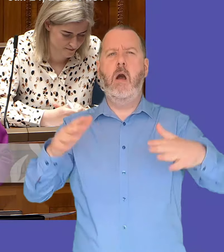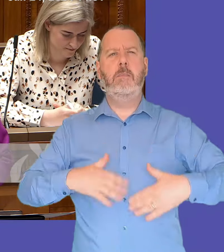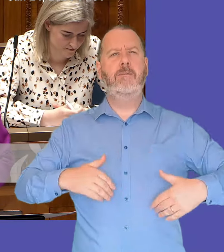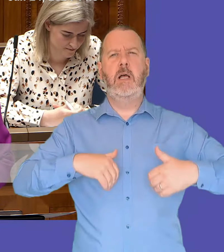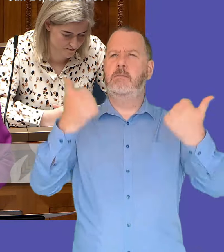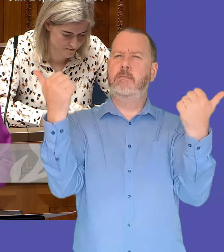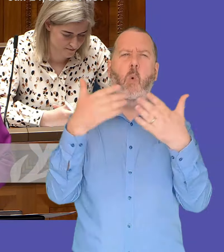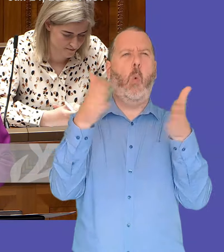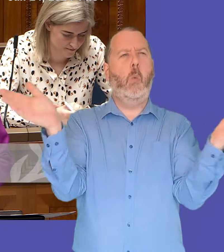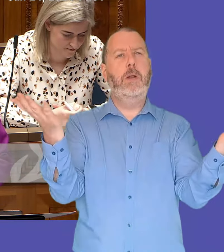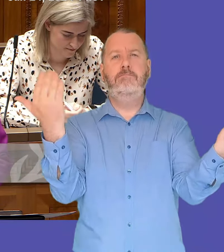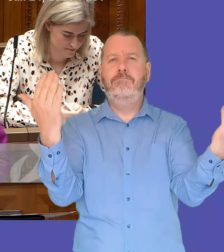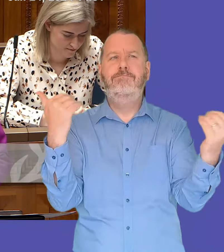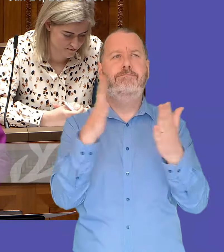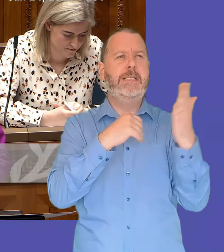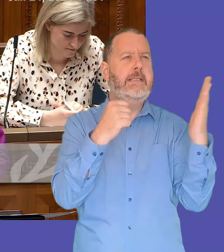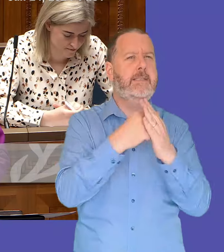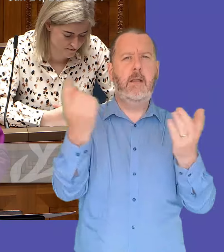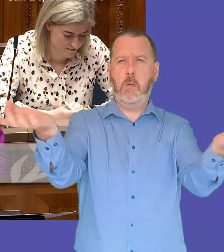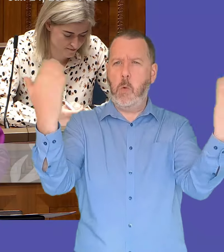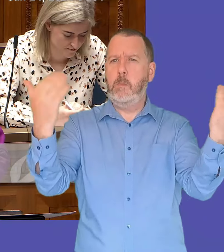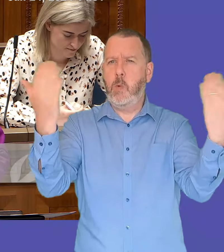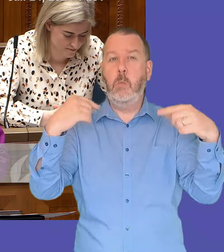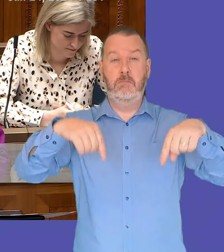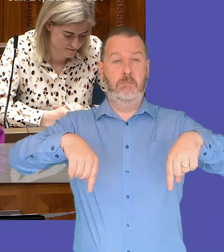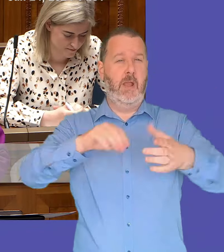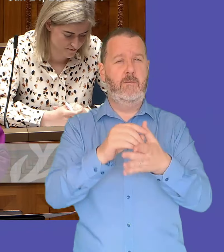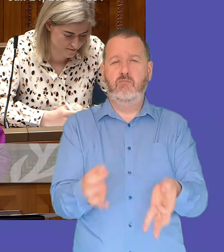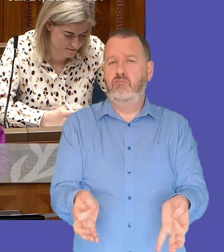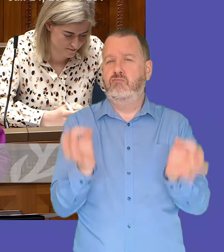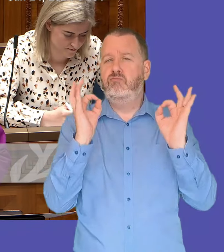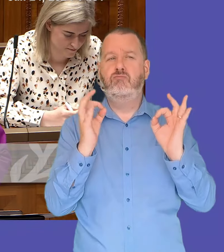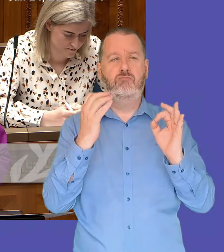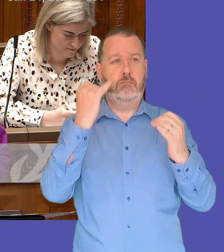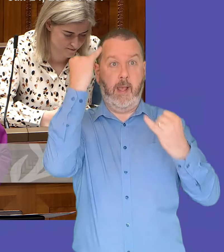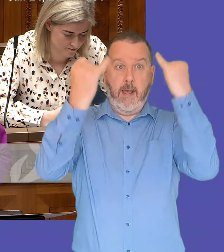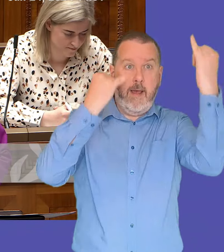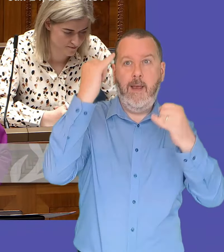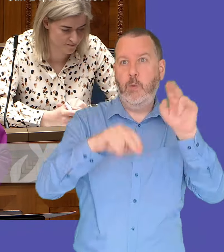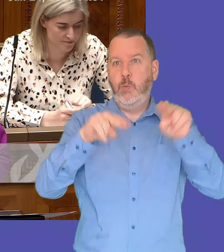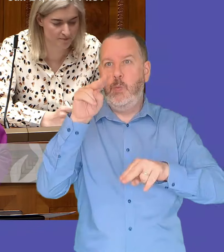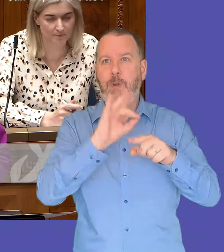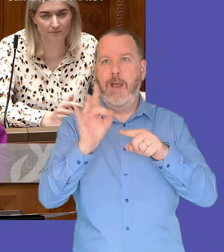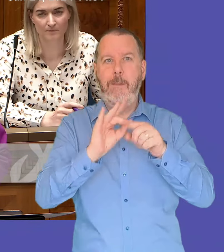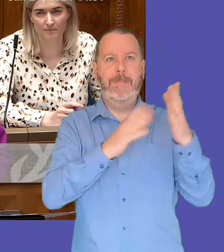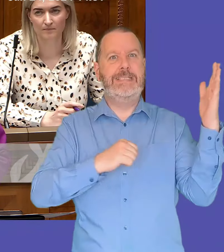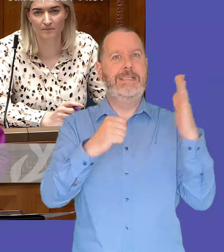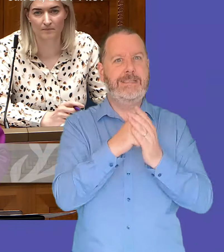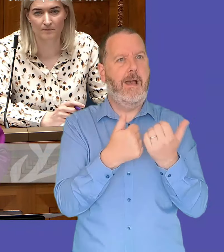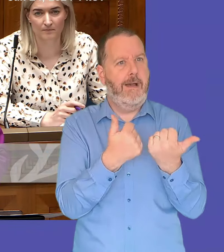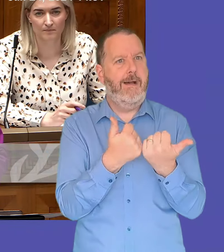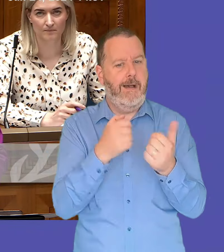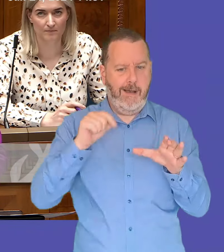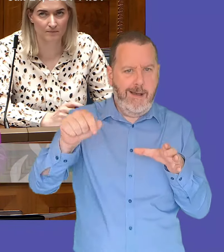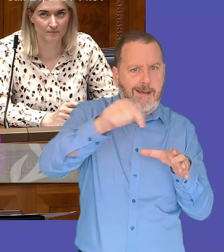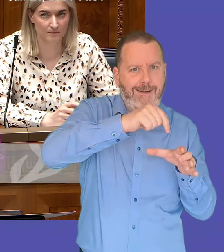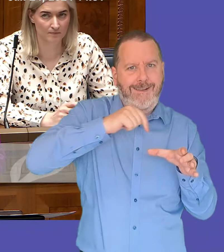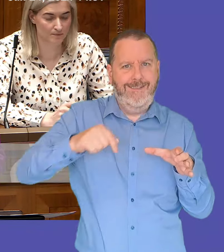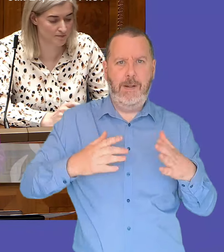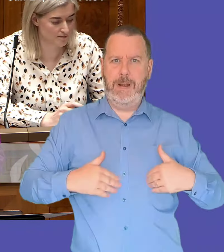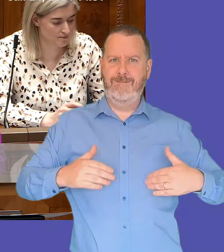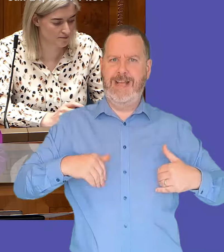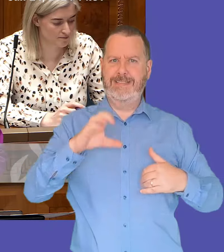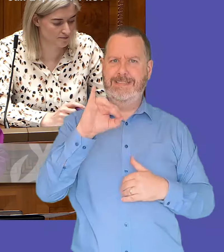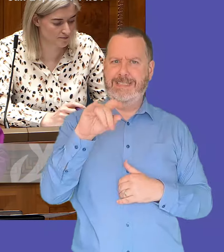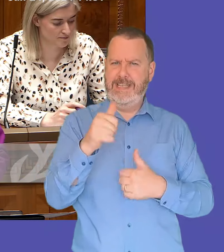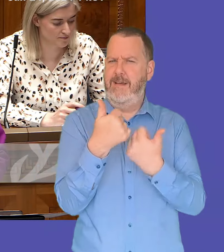very positive message that we have some fantastic innovative businesses in our city center and that yes there are there are issues that need to be